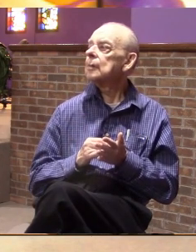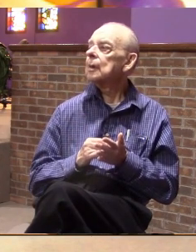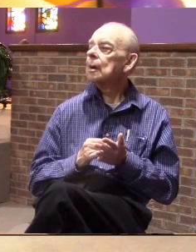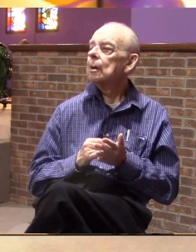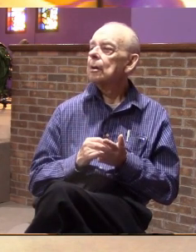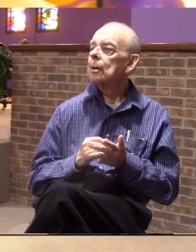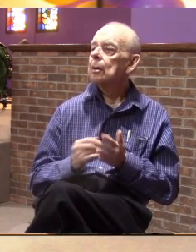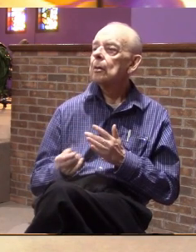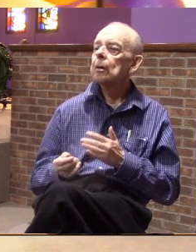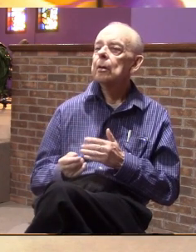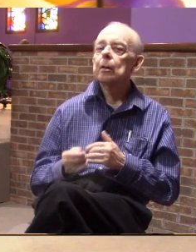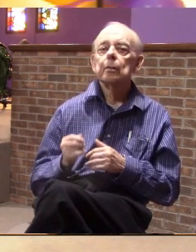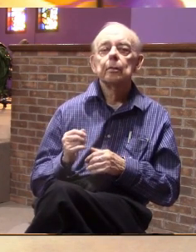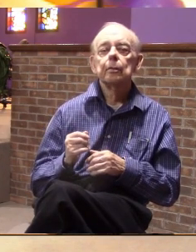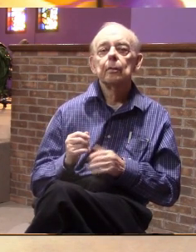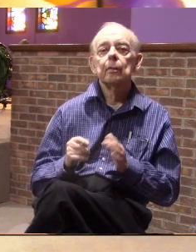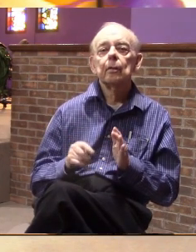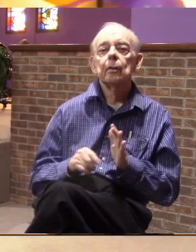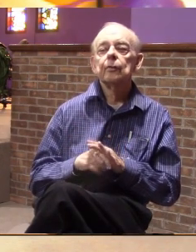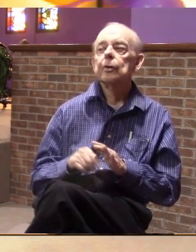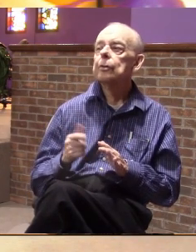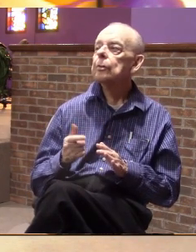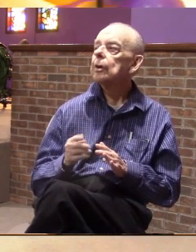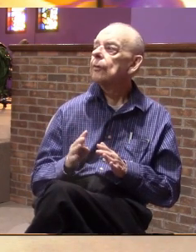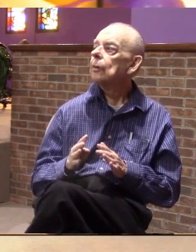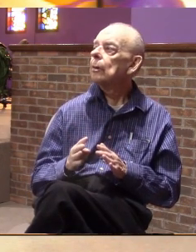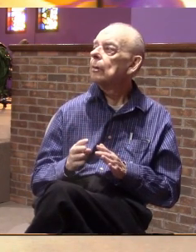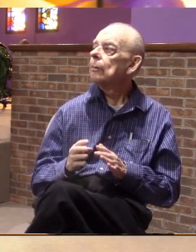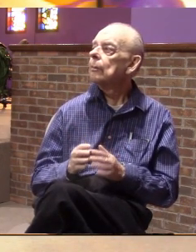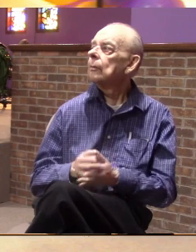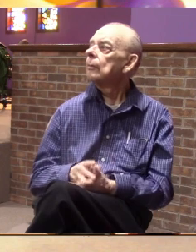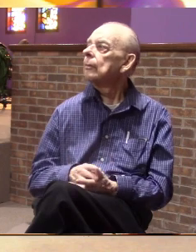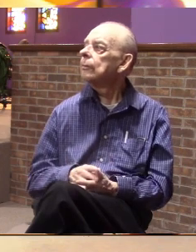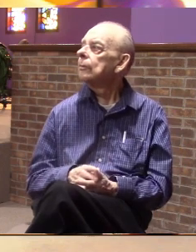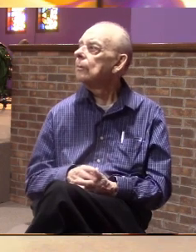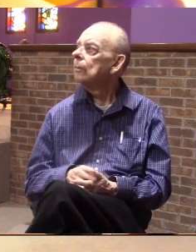24 back up if you would please the first verse